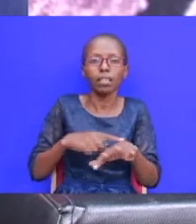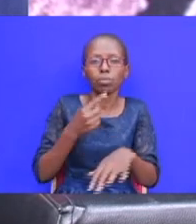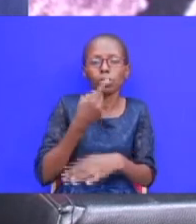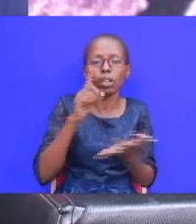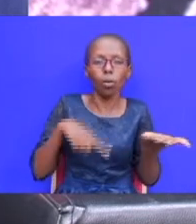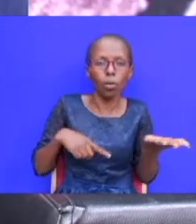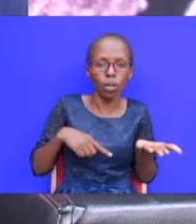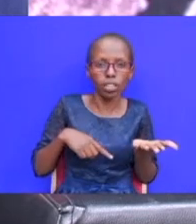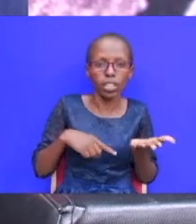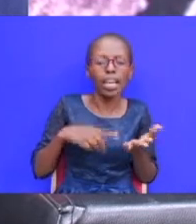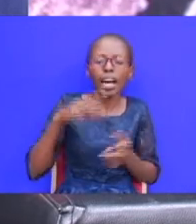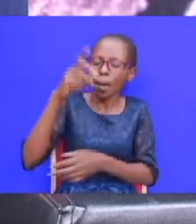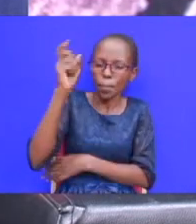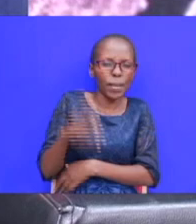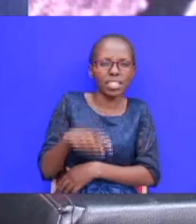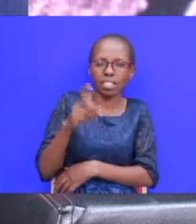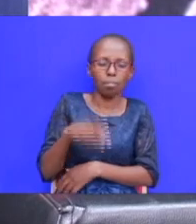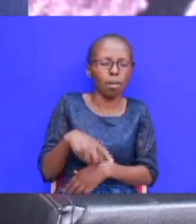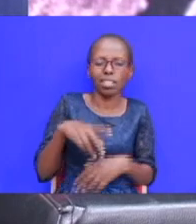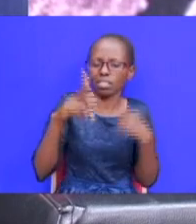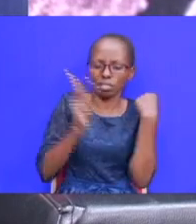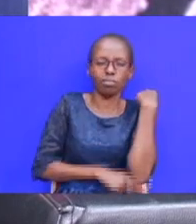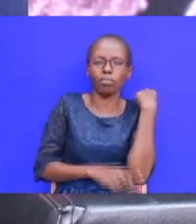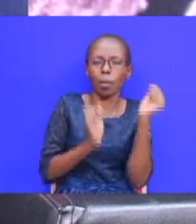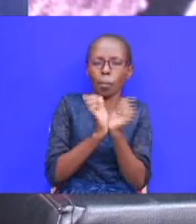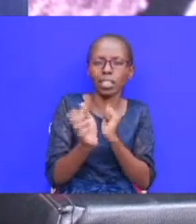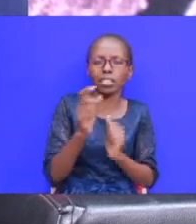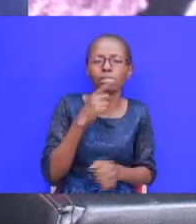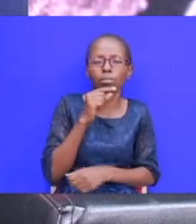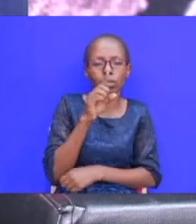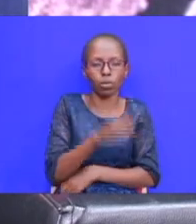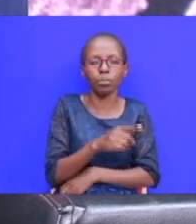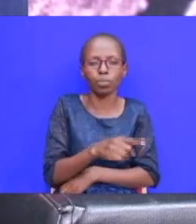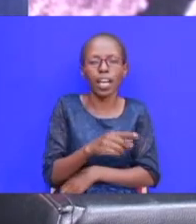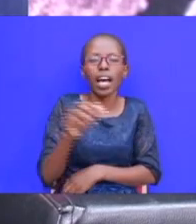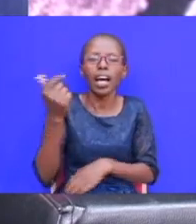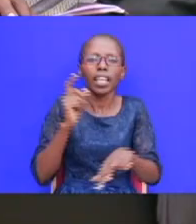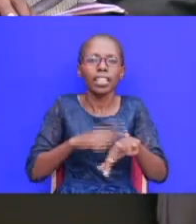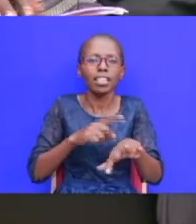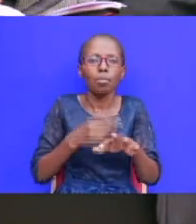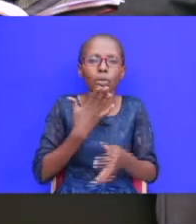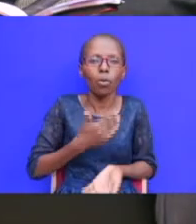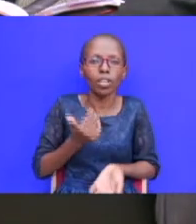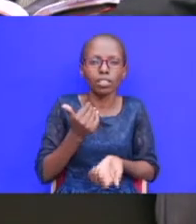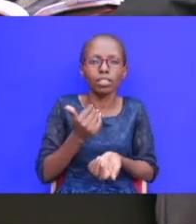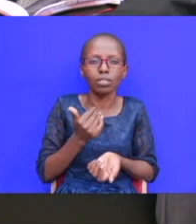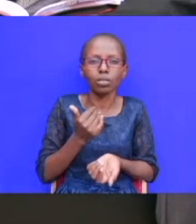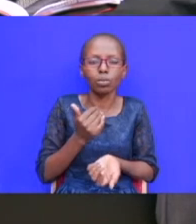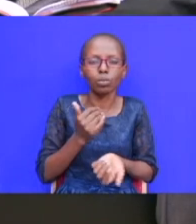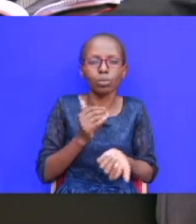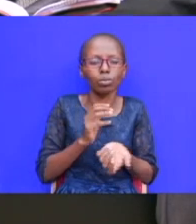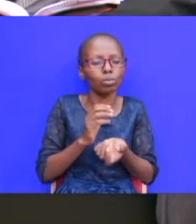lazima i have to revenge this one this was so brother there are times you want to reconcile with our our